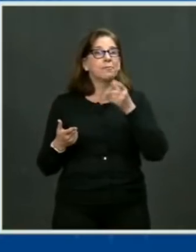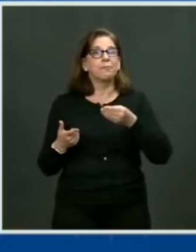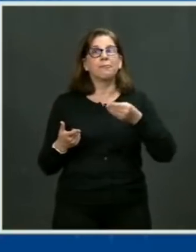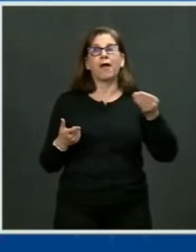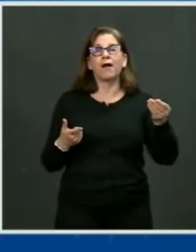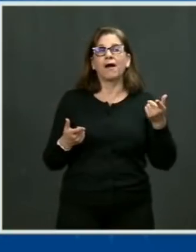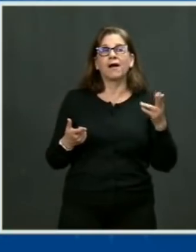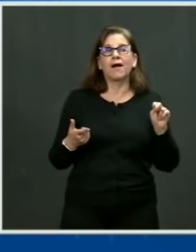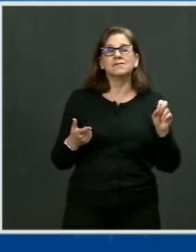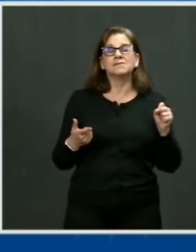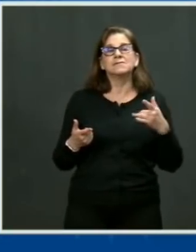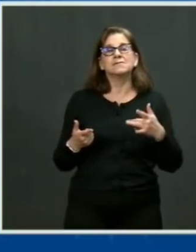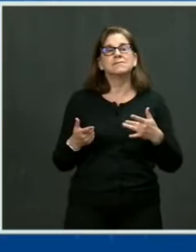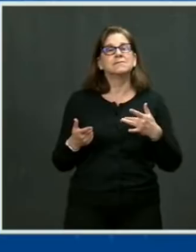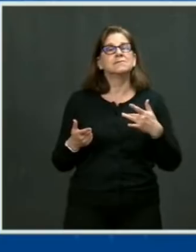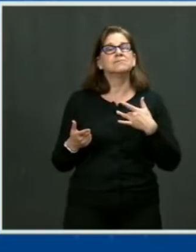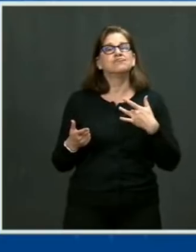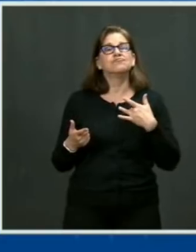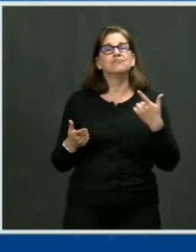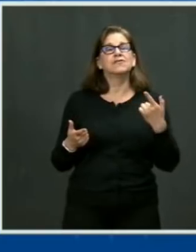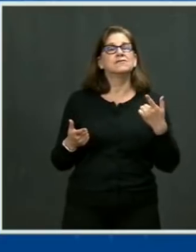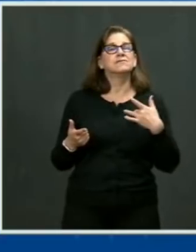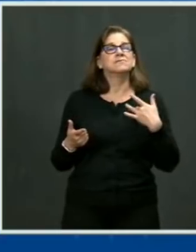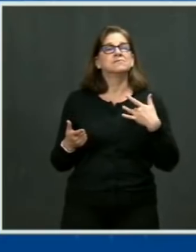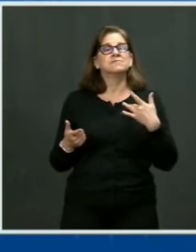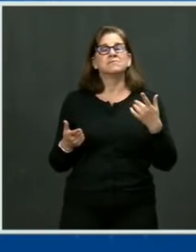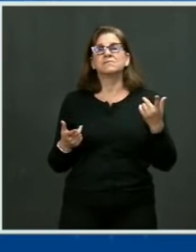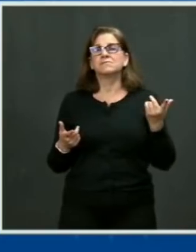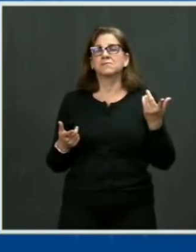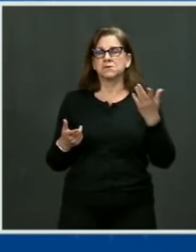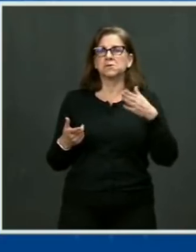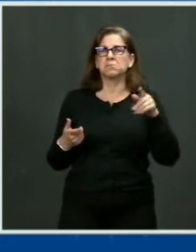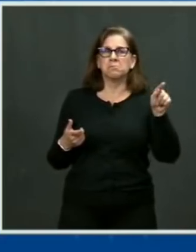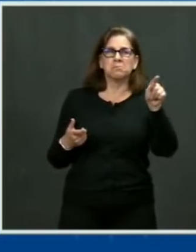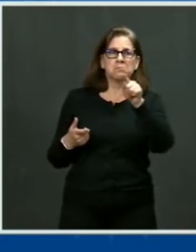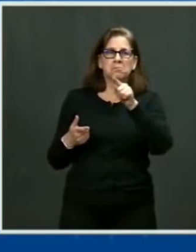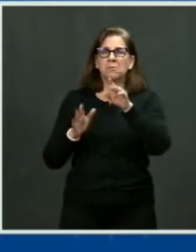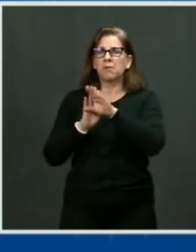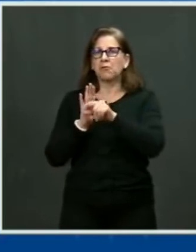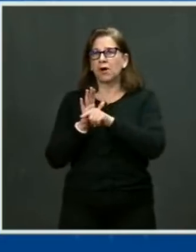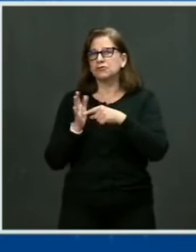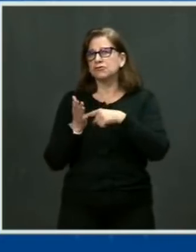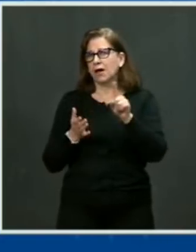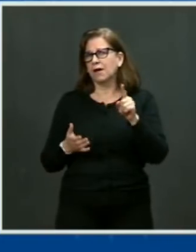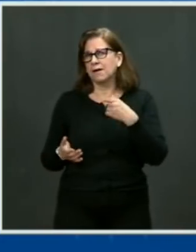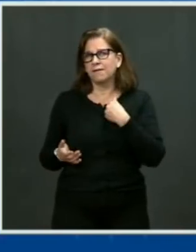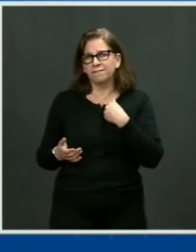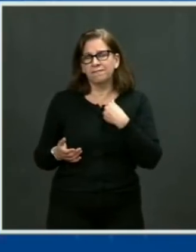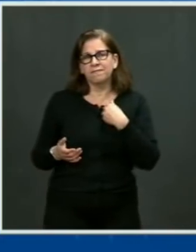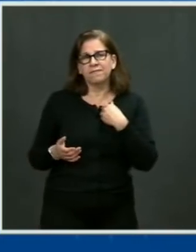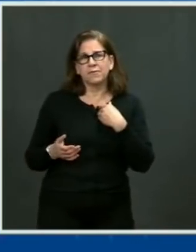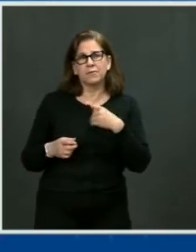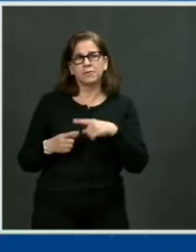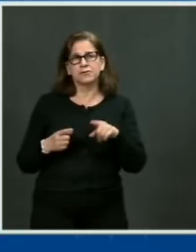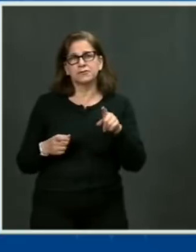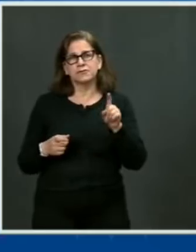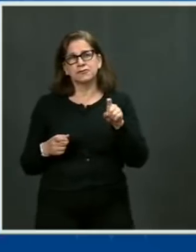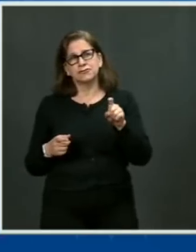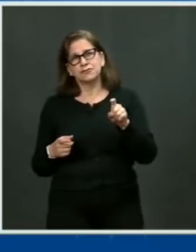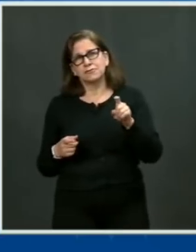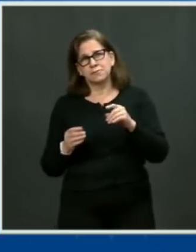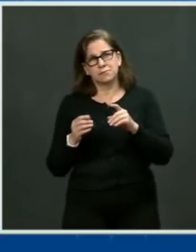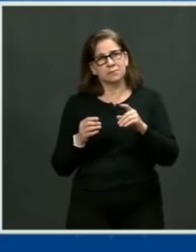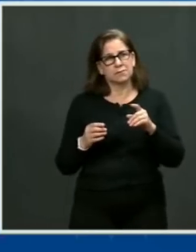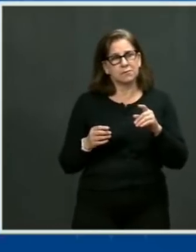gun. As was noted earlier, hundreds of thousands of people have been denied guns because of the